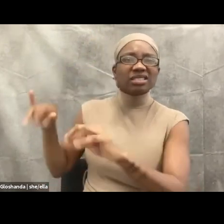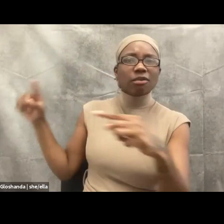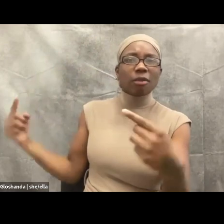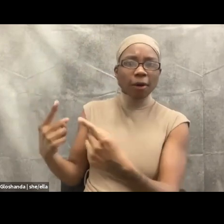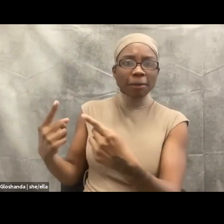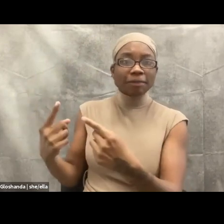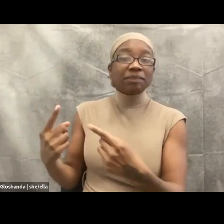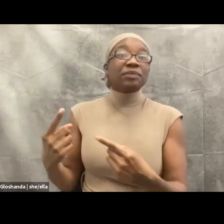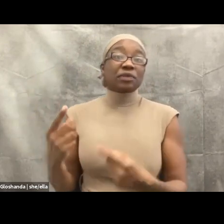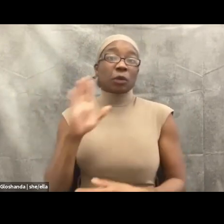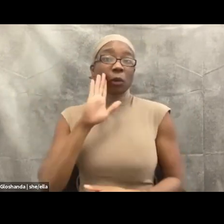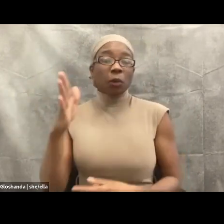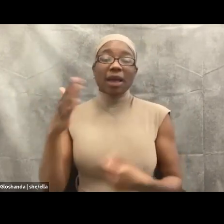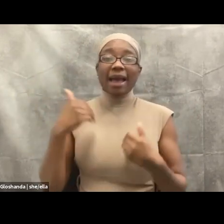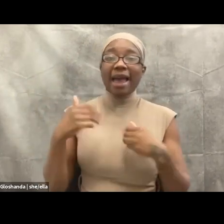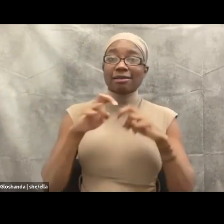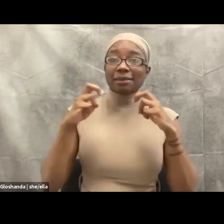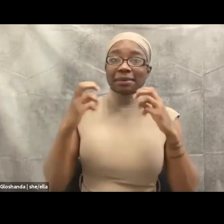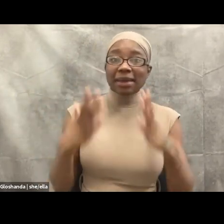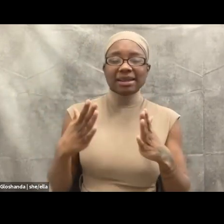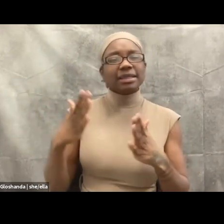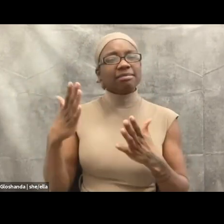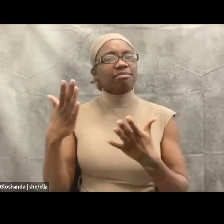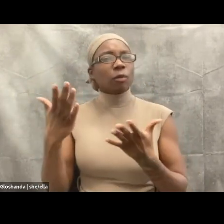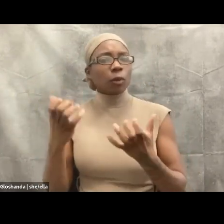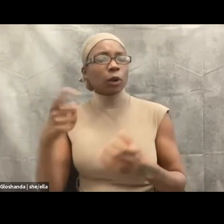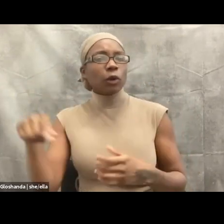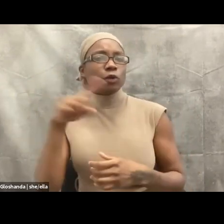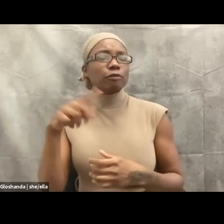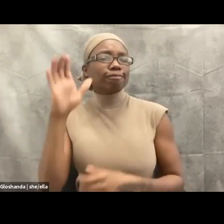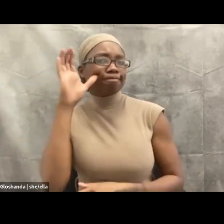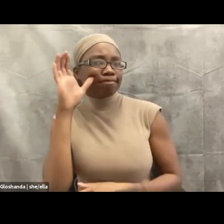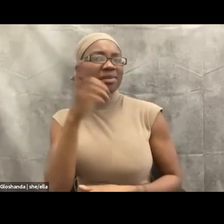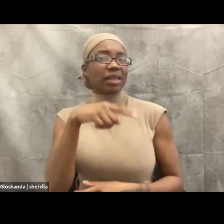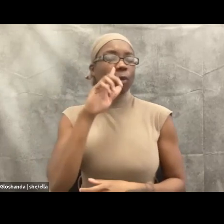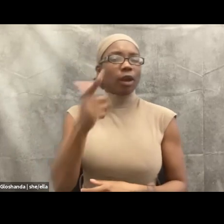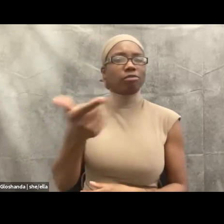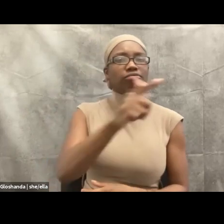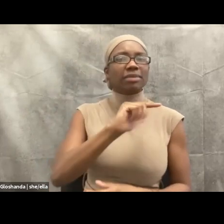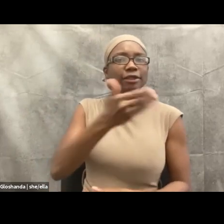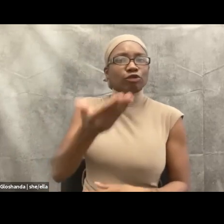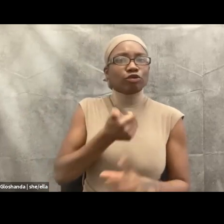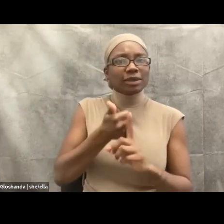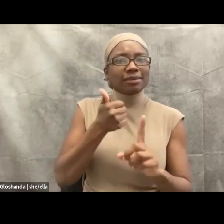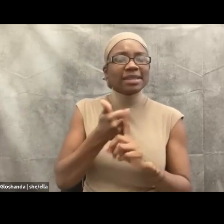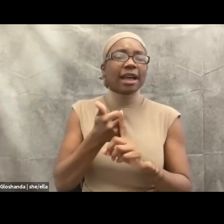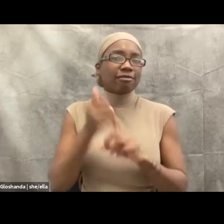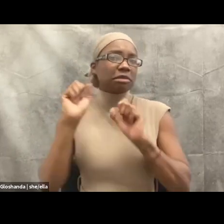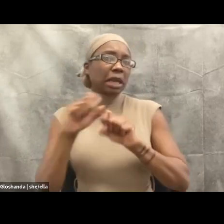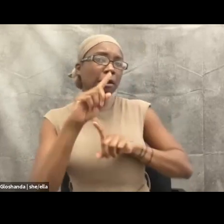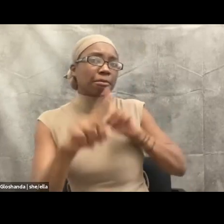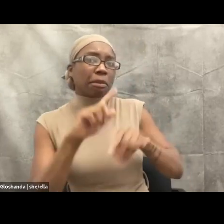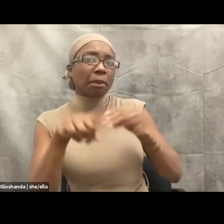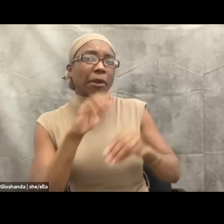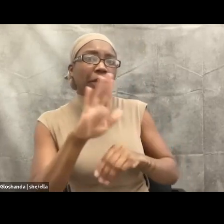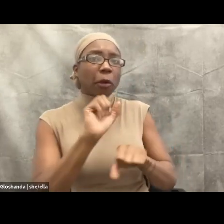share. I invite the listening audience to be part of this conversation. Please feel free to share your thoughts in the comments section as